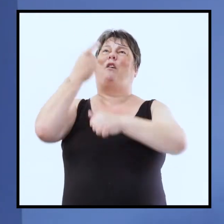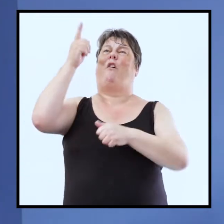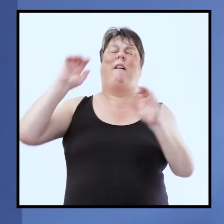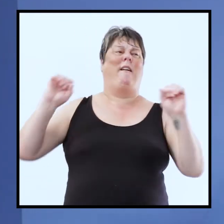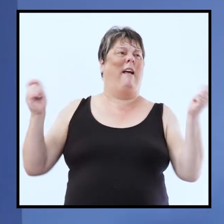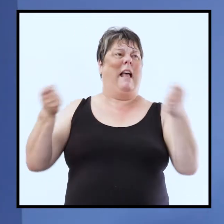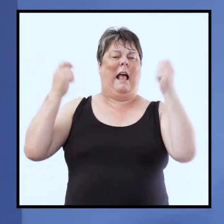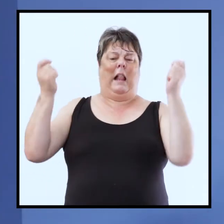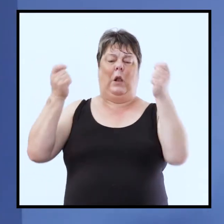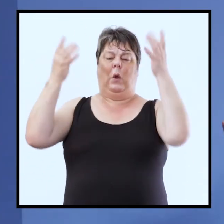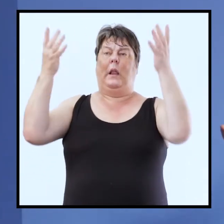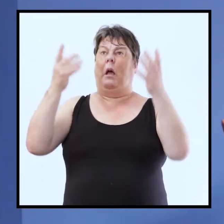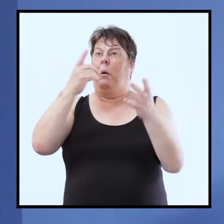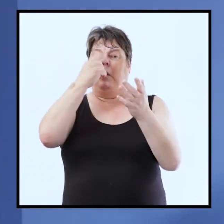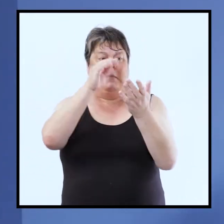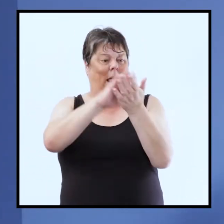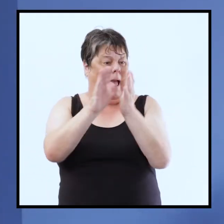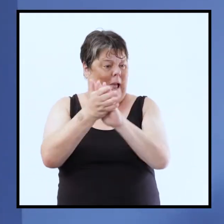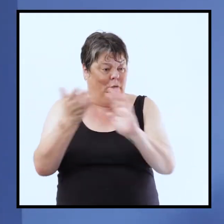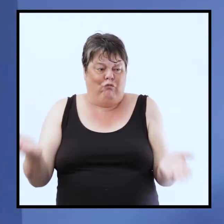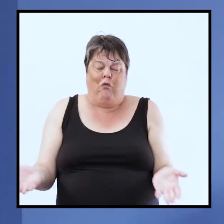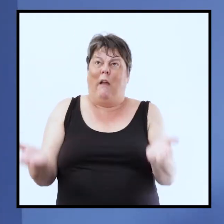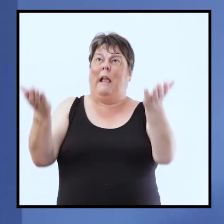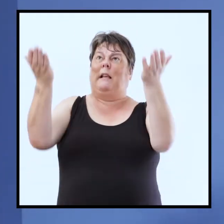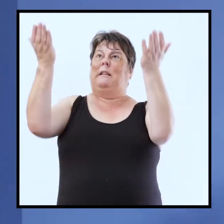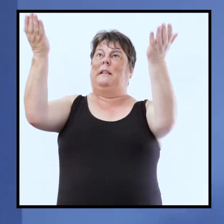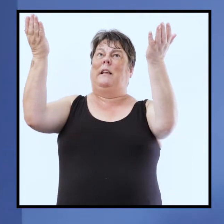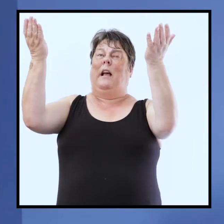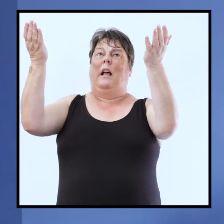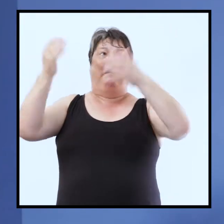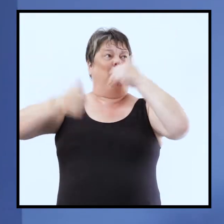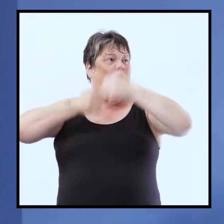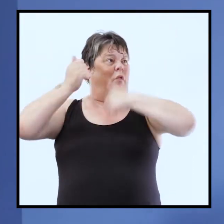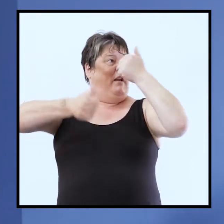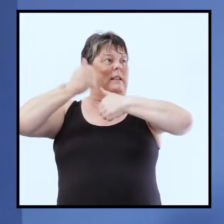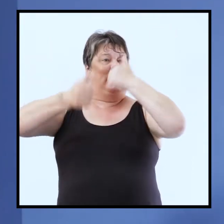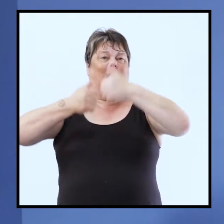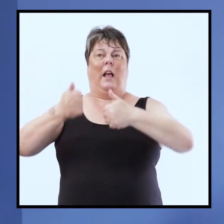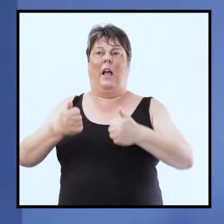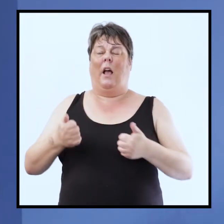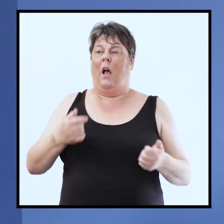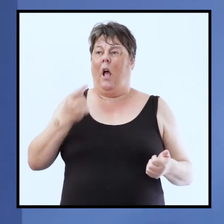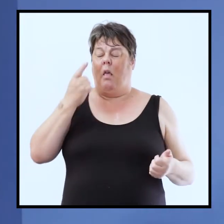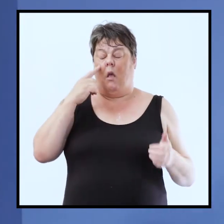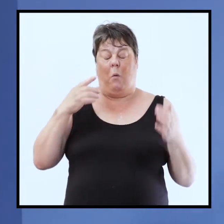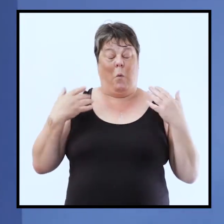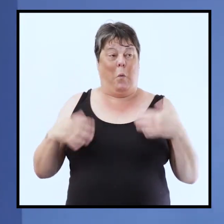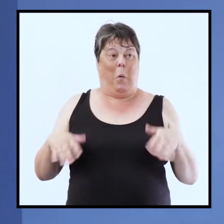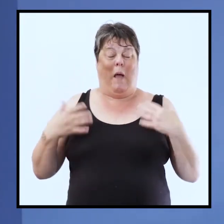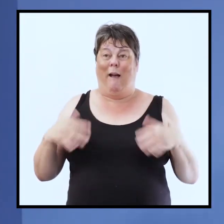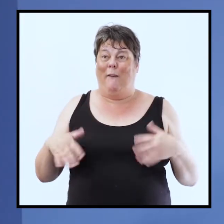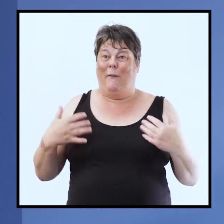hallelujah probably raises her hands that's how you pray and worship old testament uh i think that's so beautiful she's immediately giving